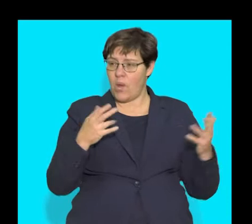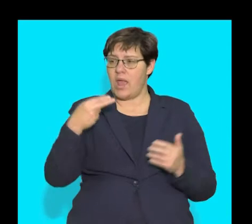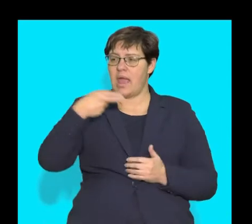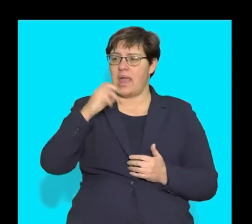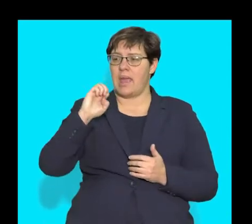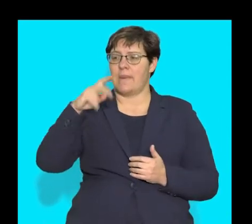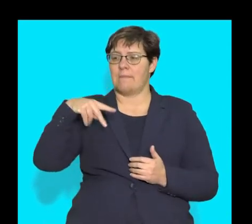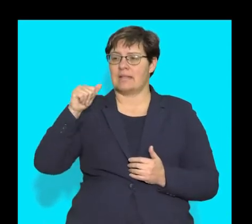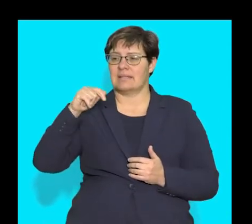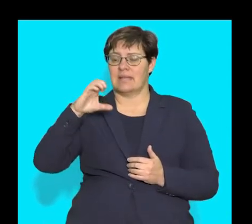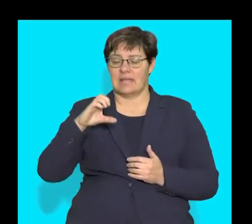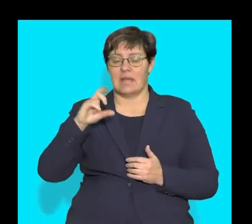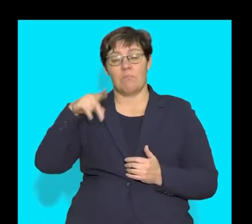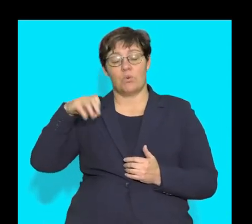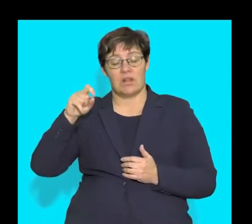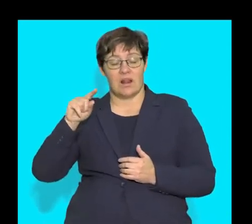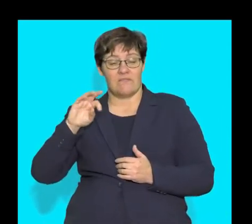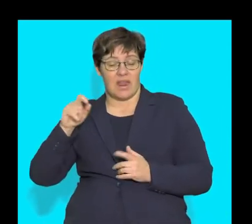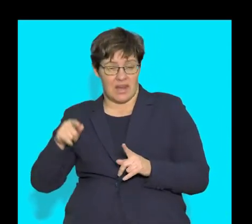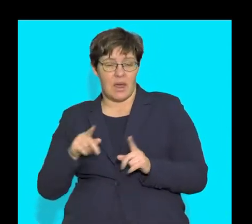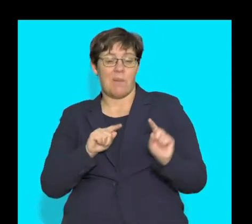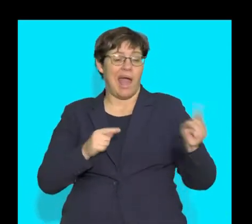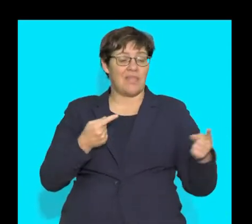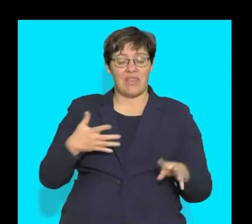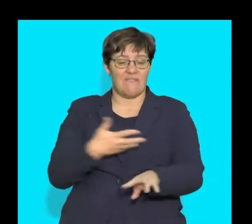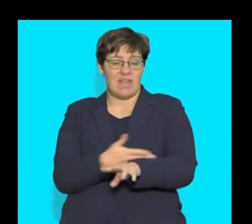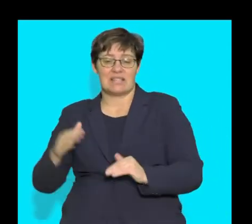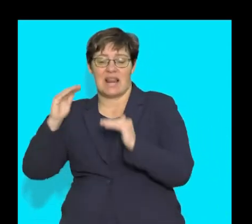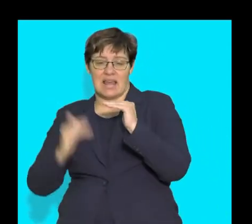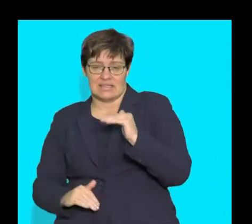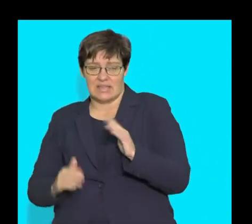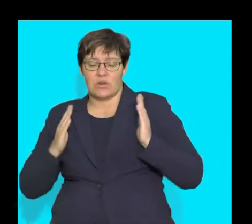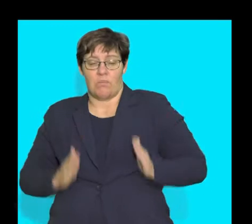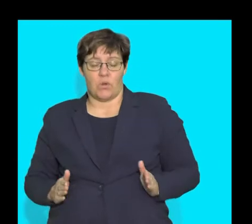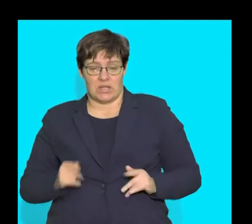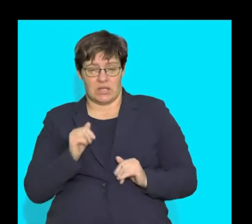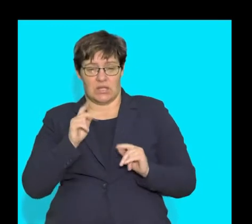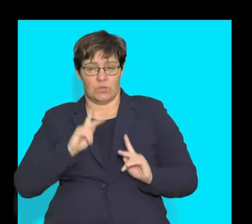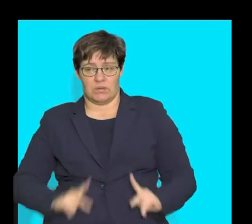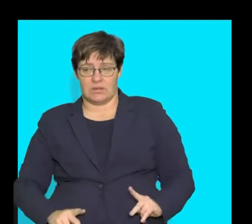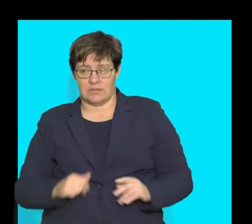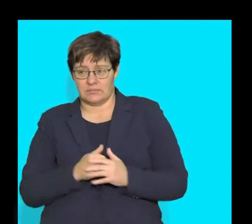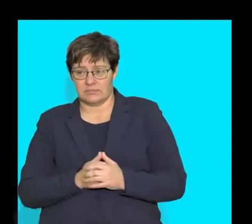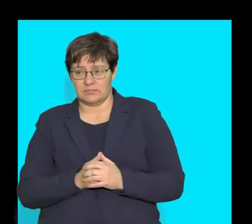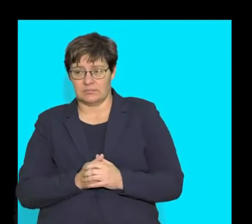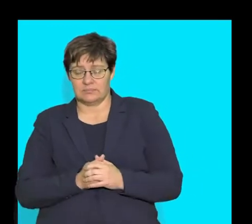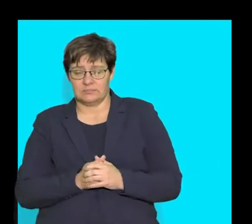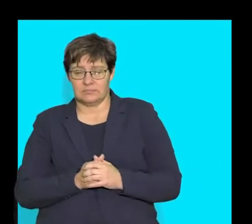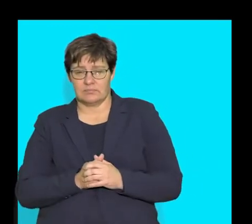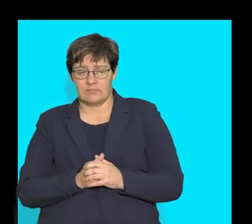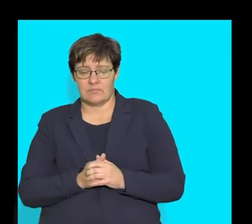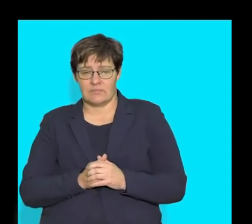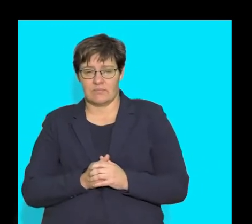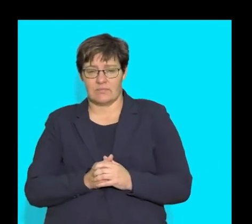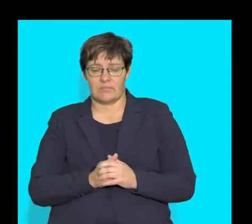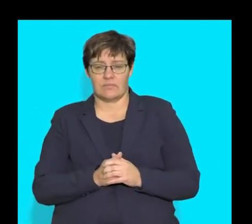in the hepatic portal vein than in most other veins in the human body? So,